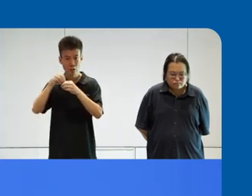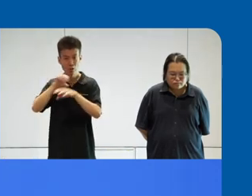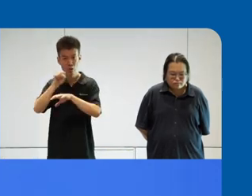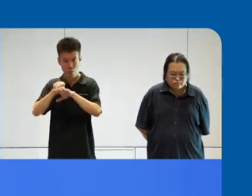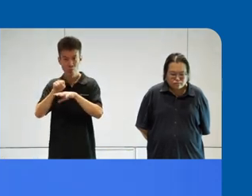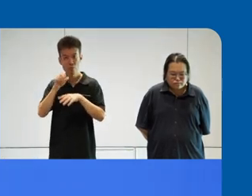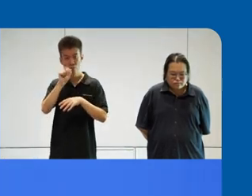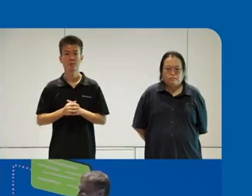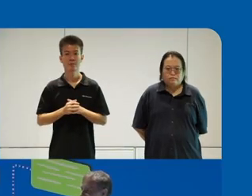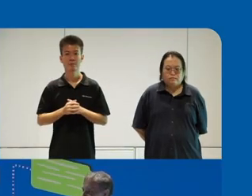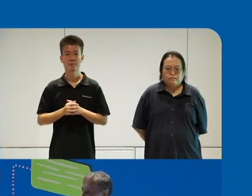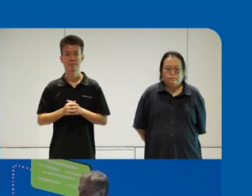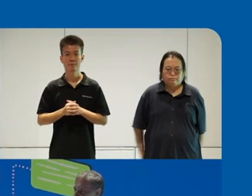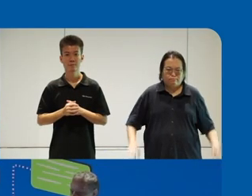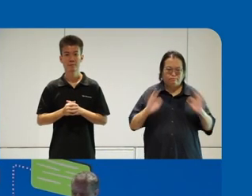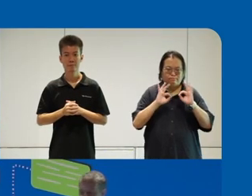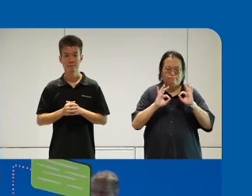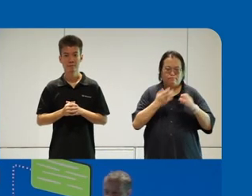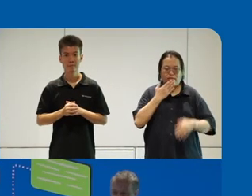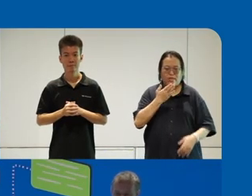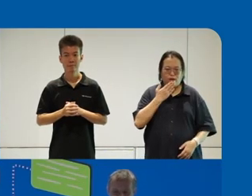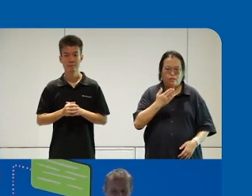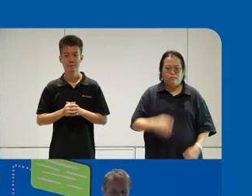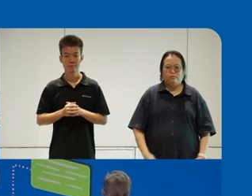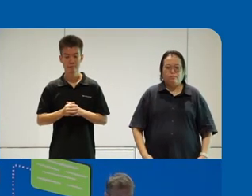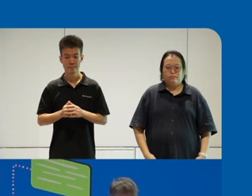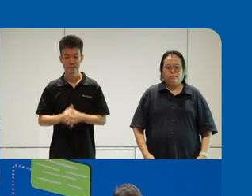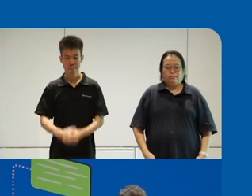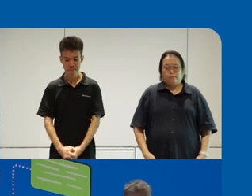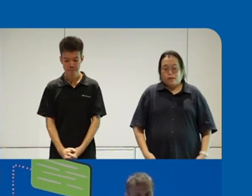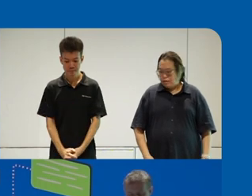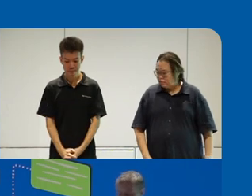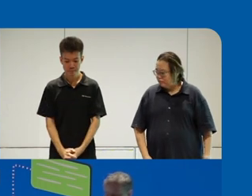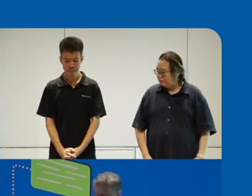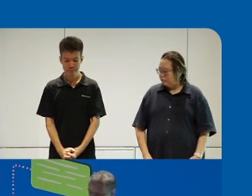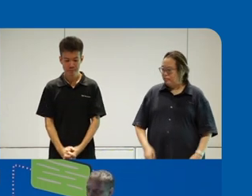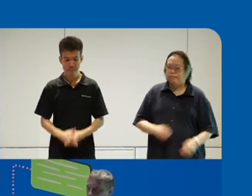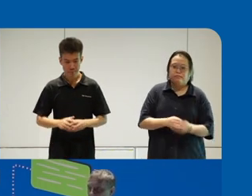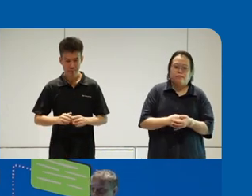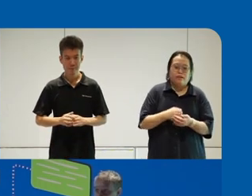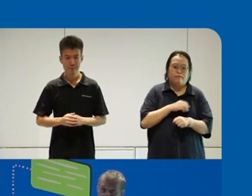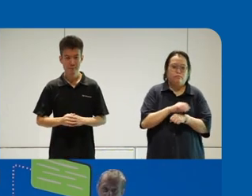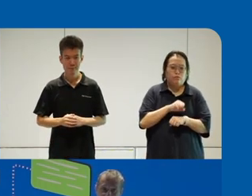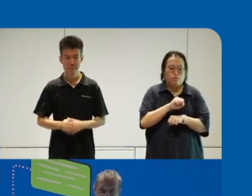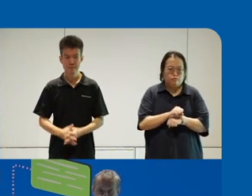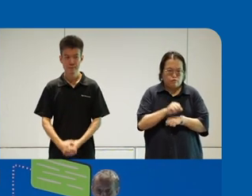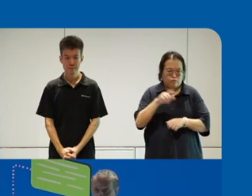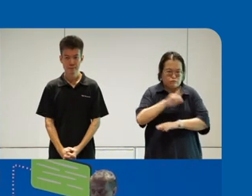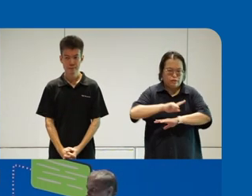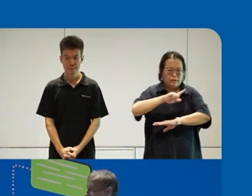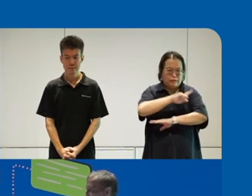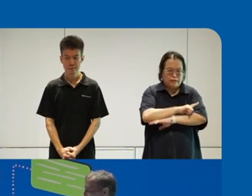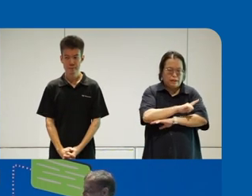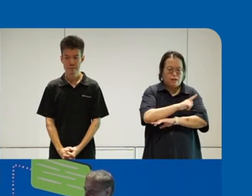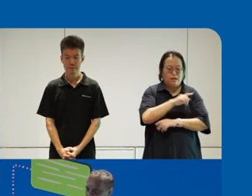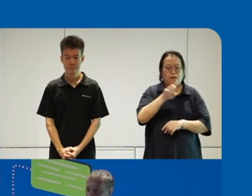Dr. Steve, take it away. Okay, thank you. So I'm from Land Transport Authority. And for those from outside of Singapore, Land Transport Authority look after all